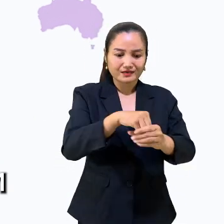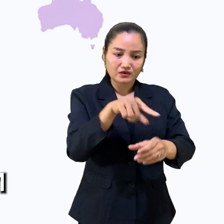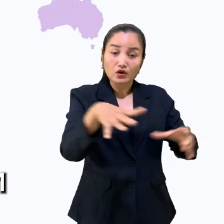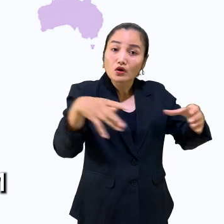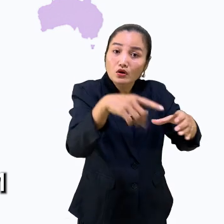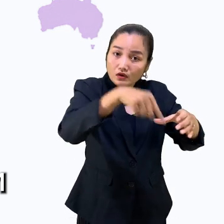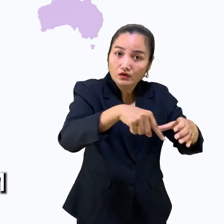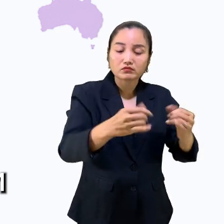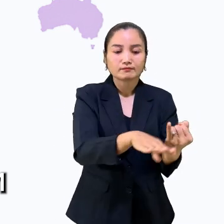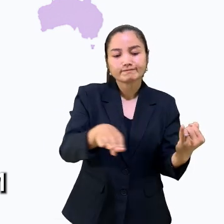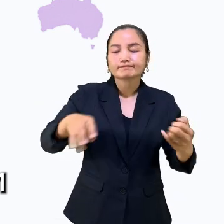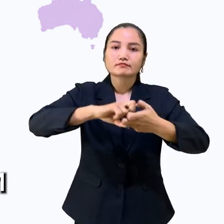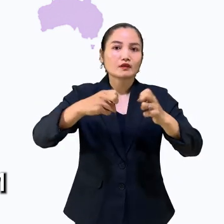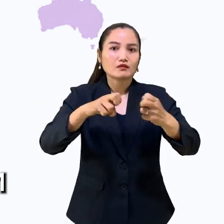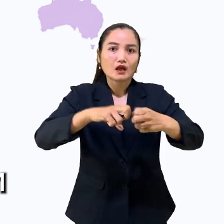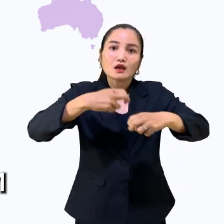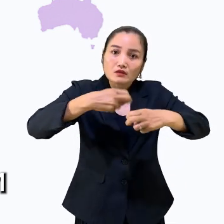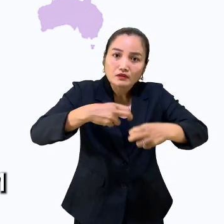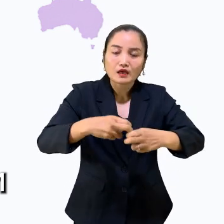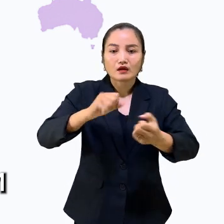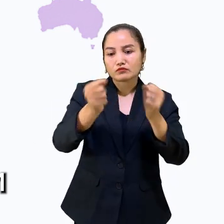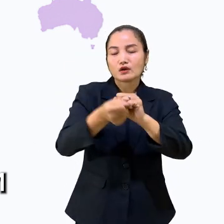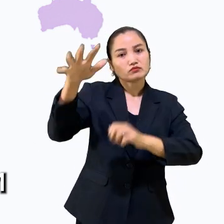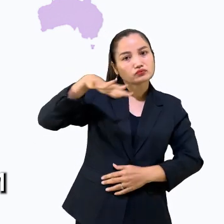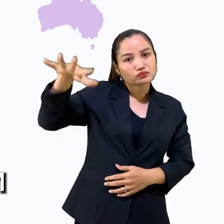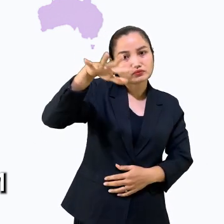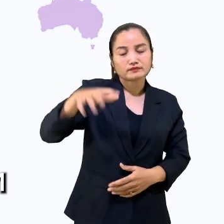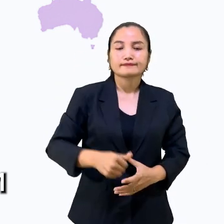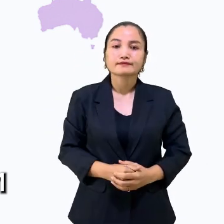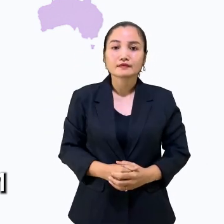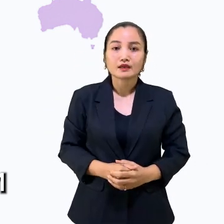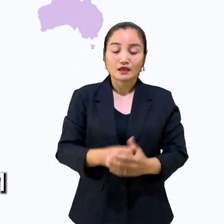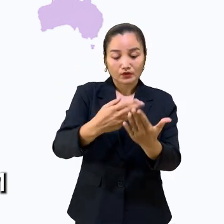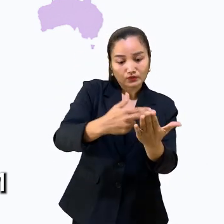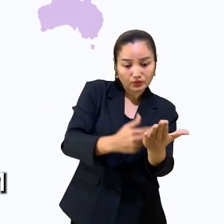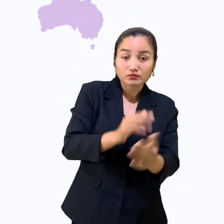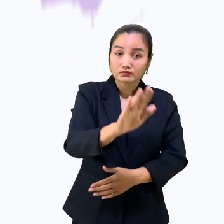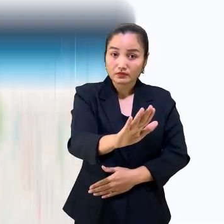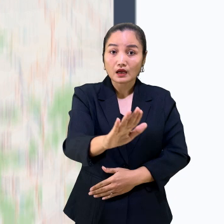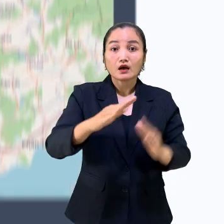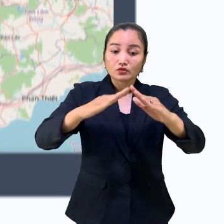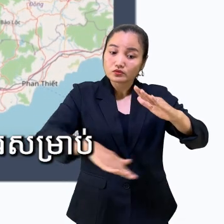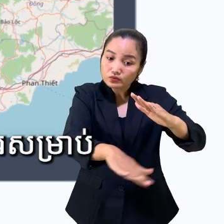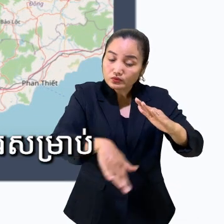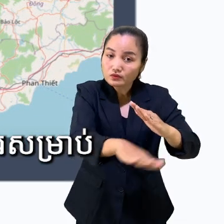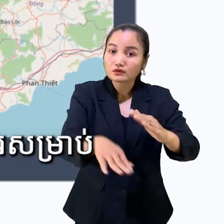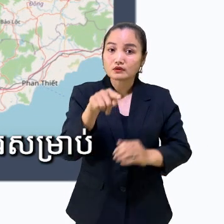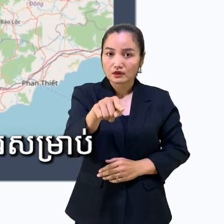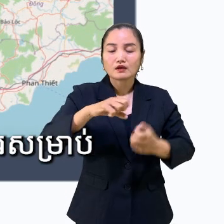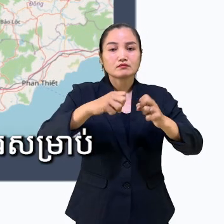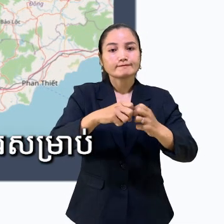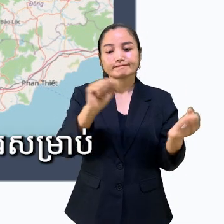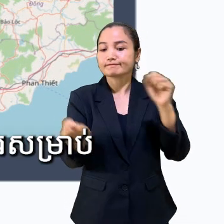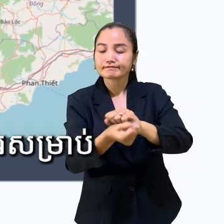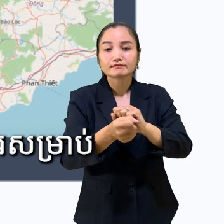placing it in the top third of nations where children are facing the highest risks from climate change. Using high